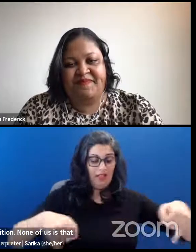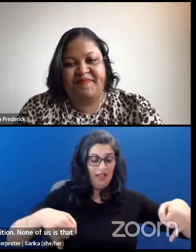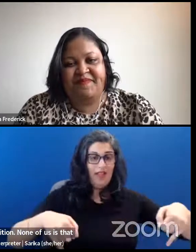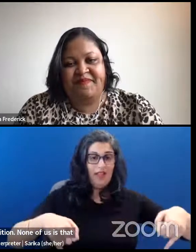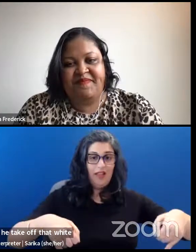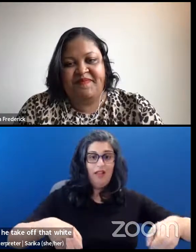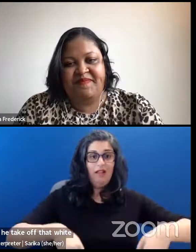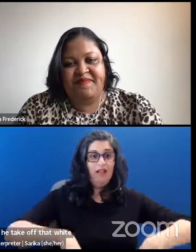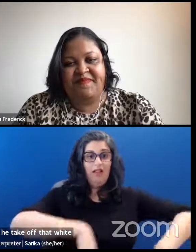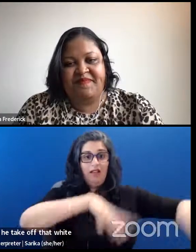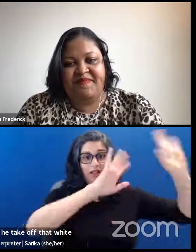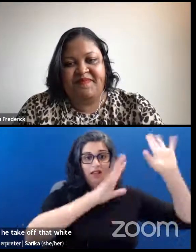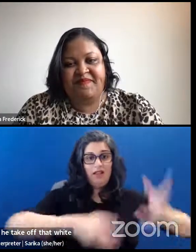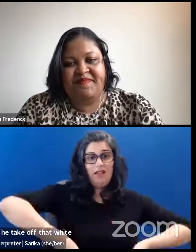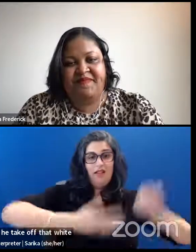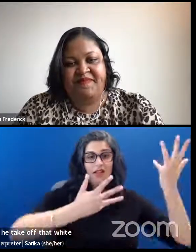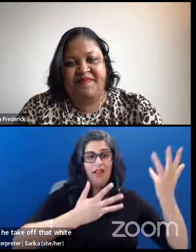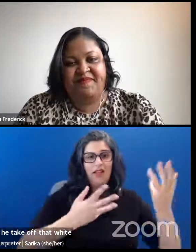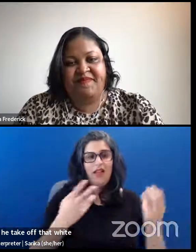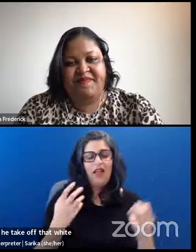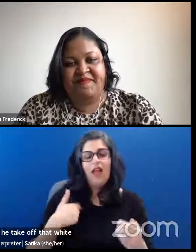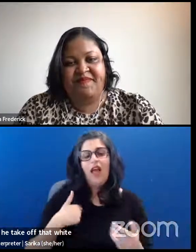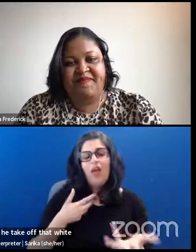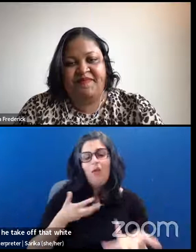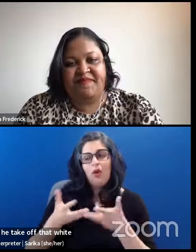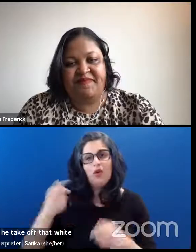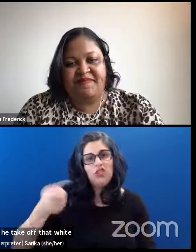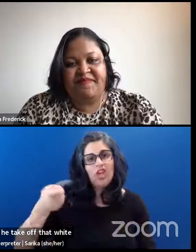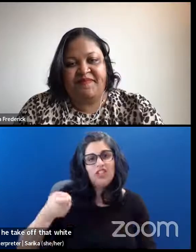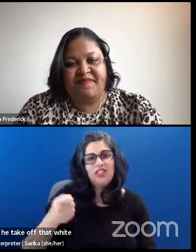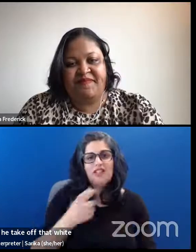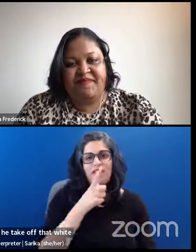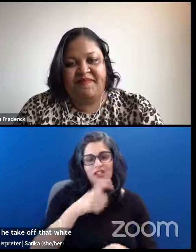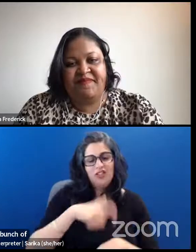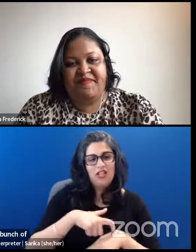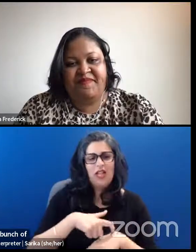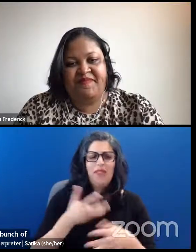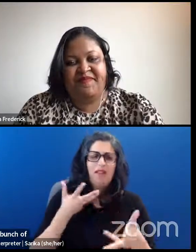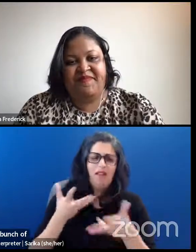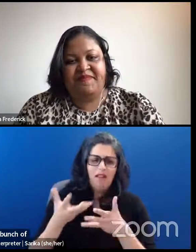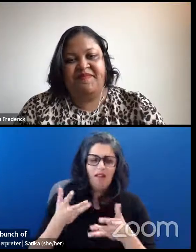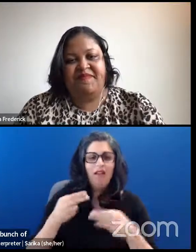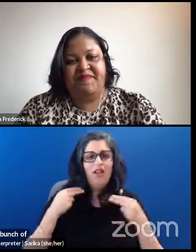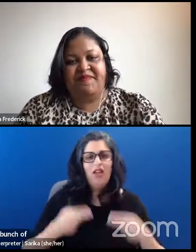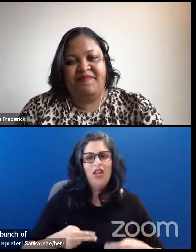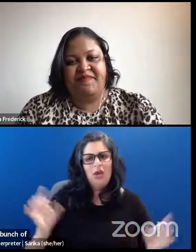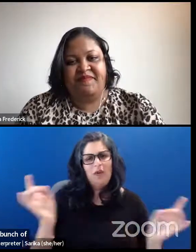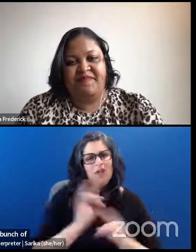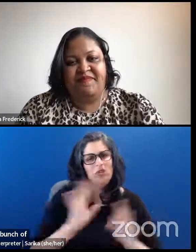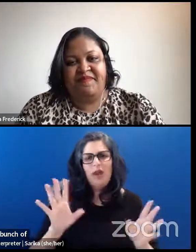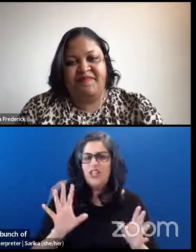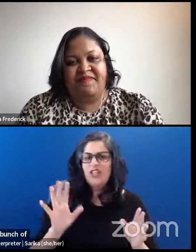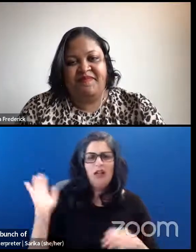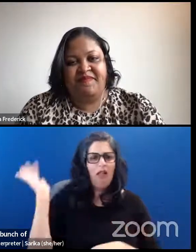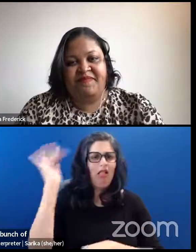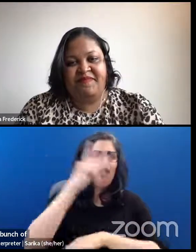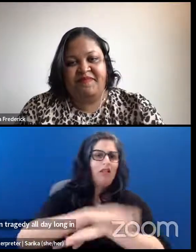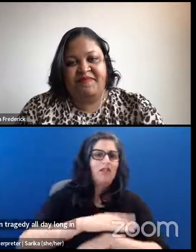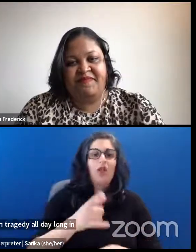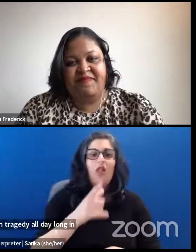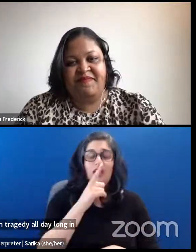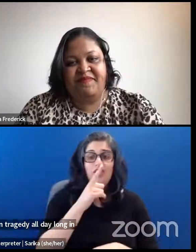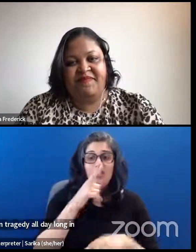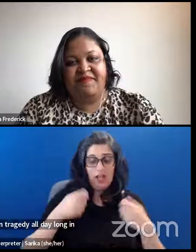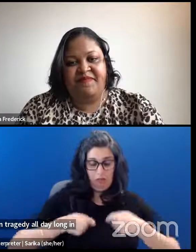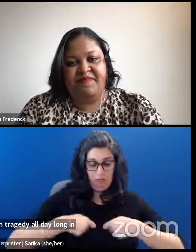who were dealing with human tragedy all day long in the cases they were seeing. And at lunchtime, when they took the robes